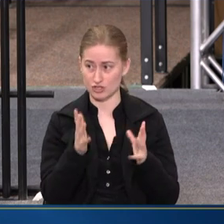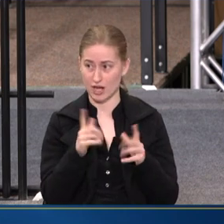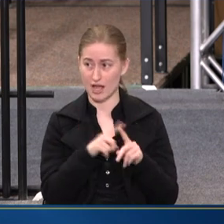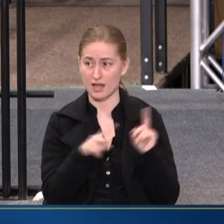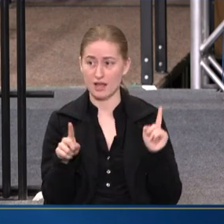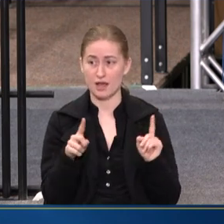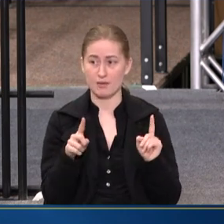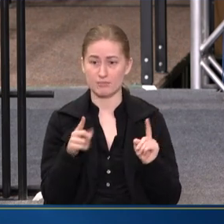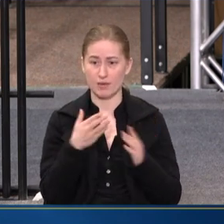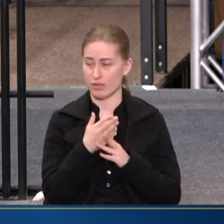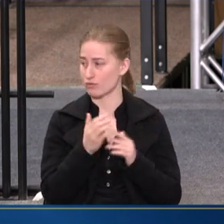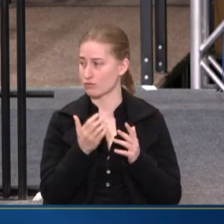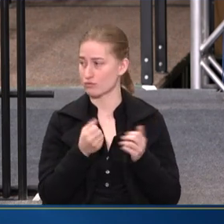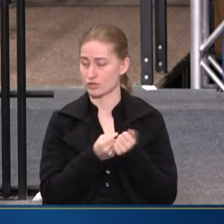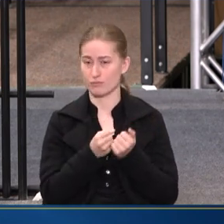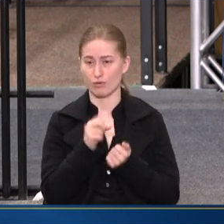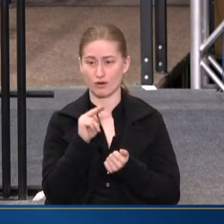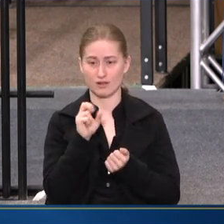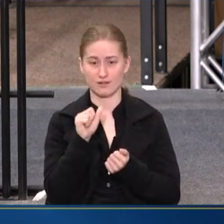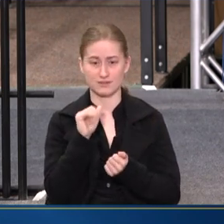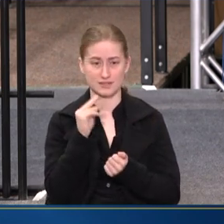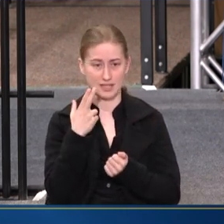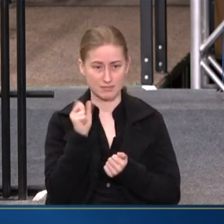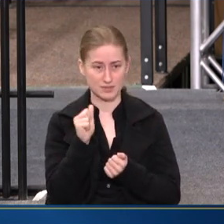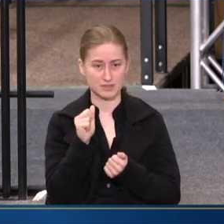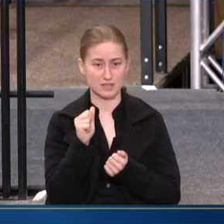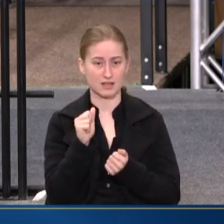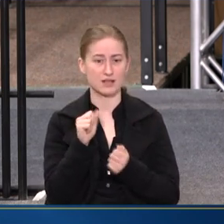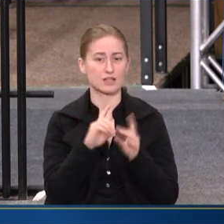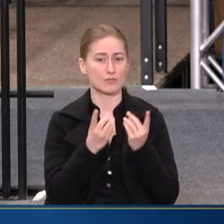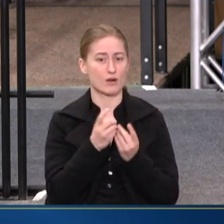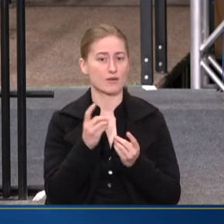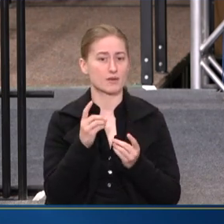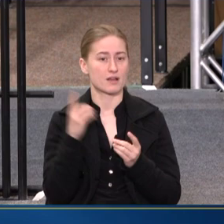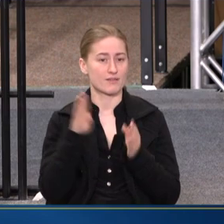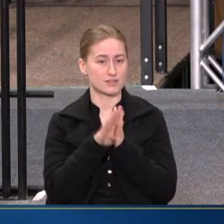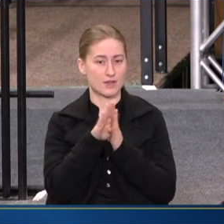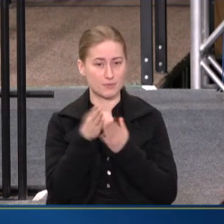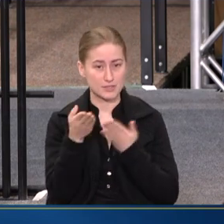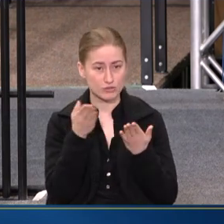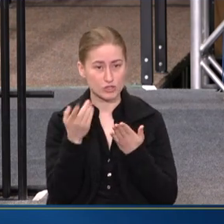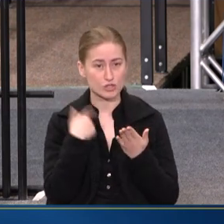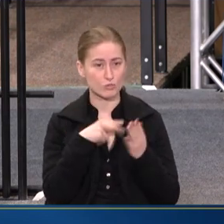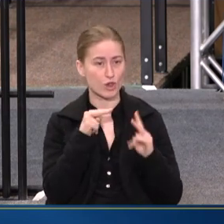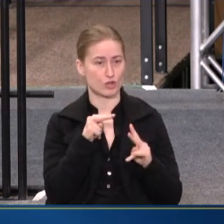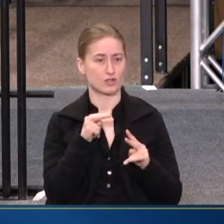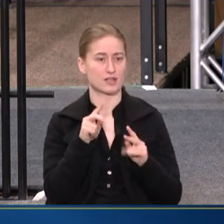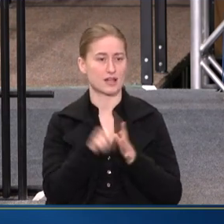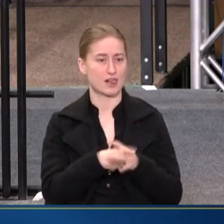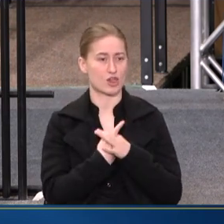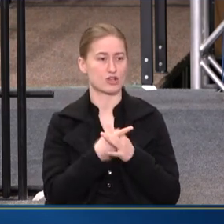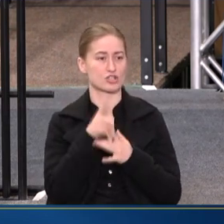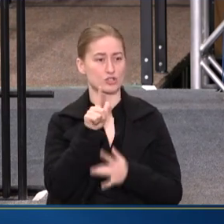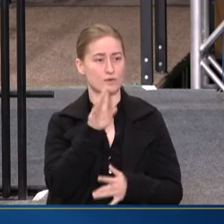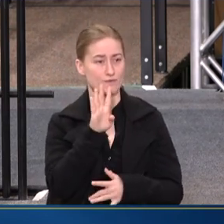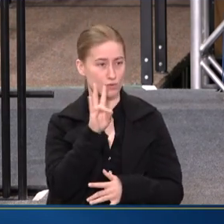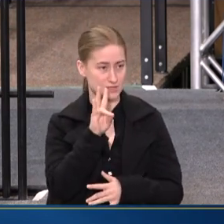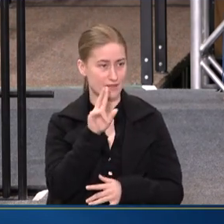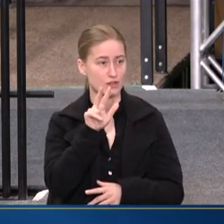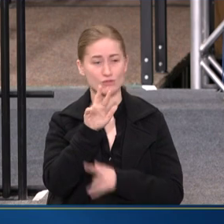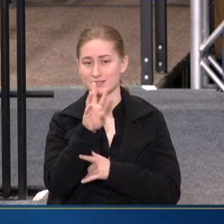SUPPORT FROM SAMHSA AND THE VIRGINIA DEPARTMENT OF BEHAVIORAL HEALTH AND DEVELOPMENTAL SERVICES, WE'RE LOOKING AT LAUNCHING A 24-7